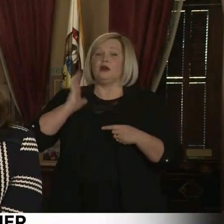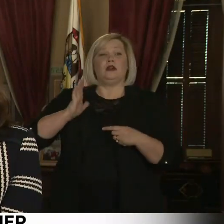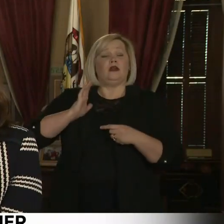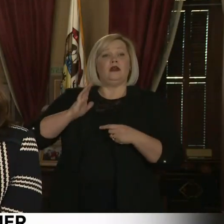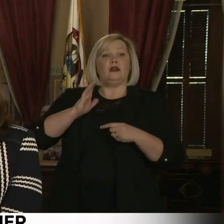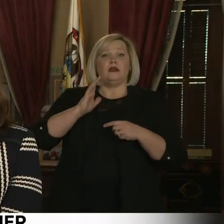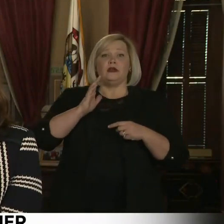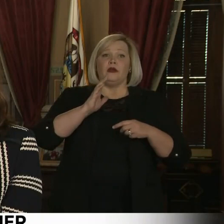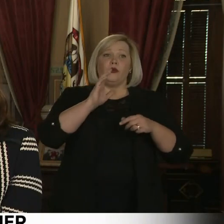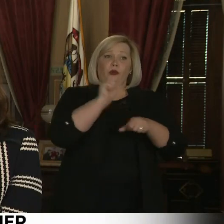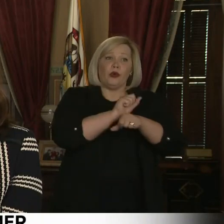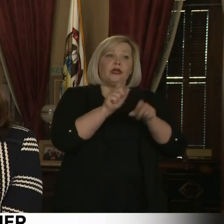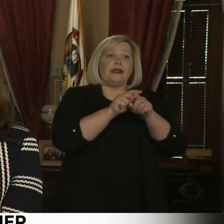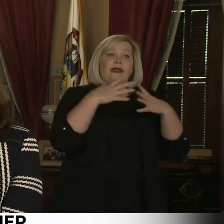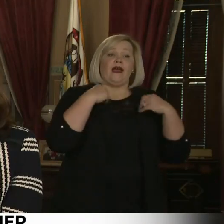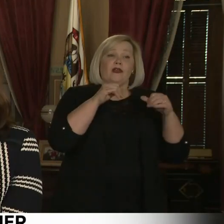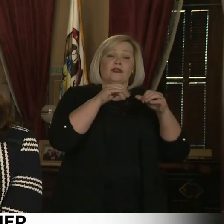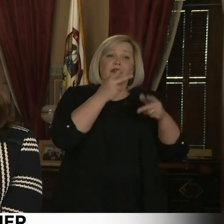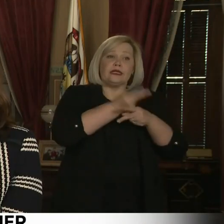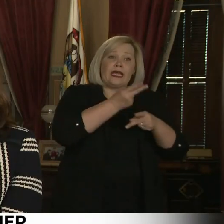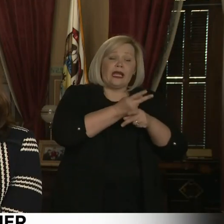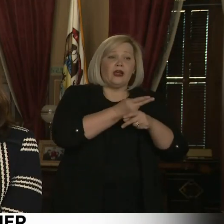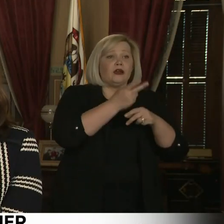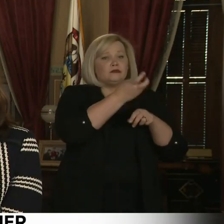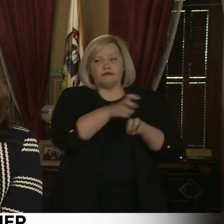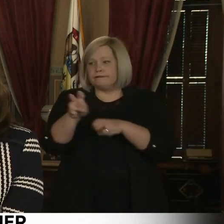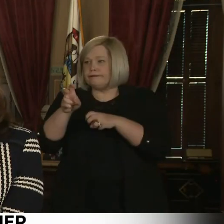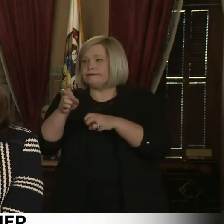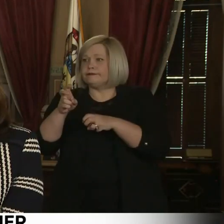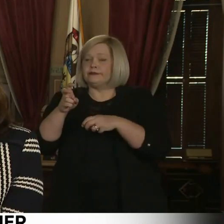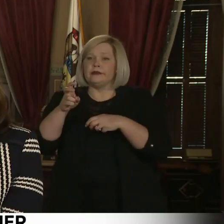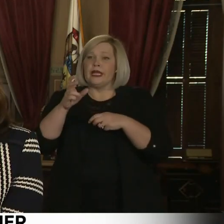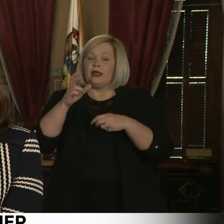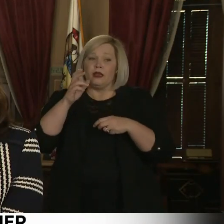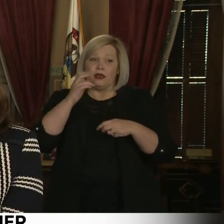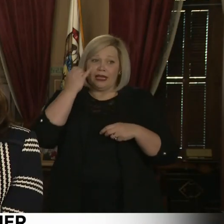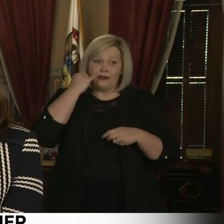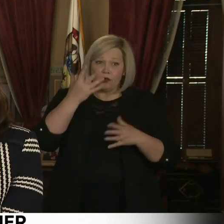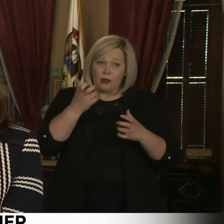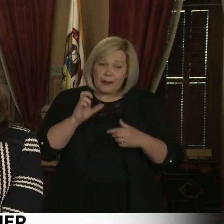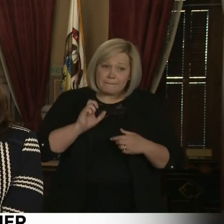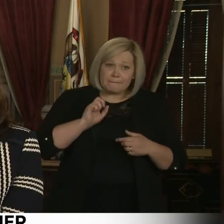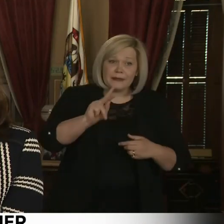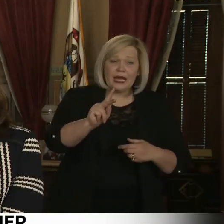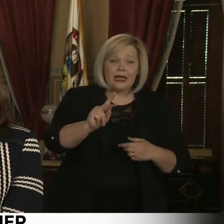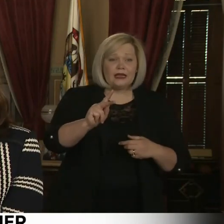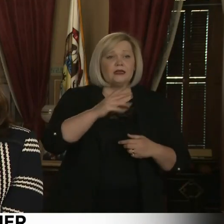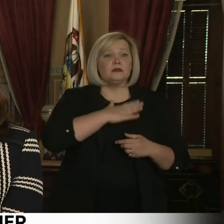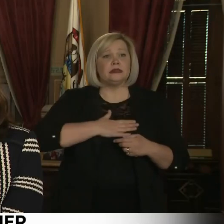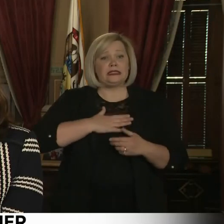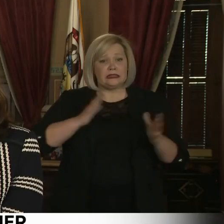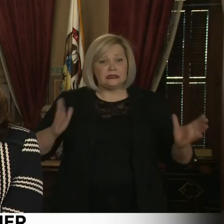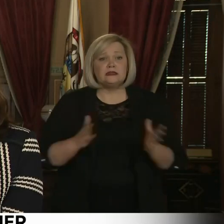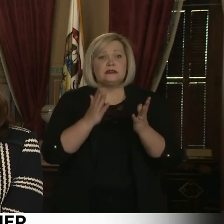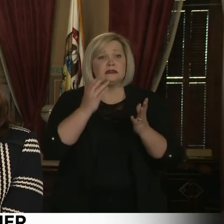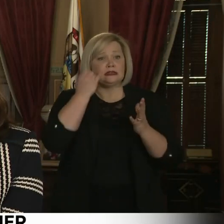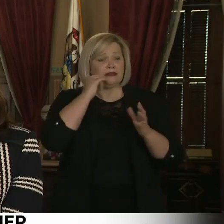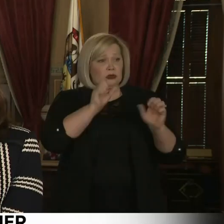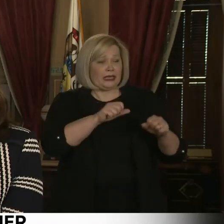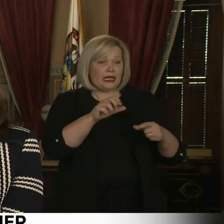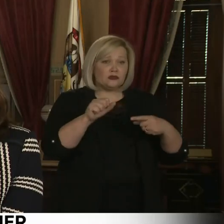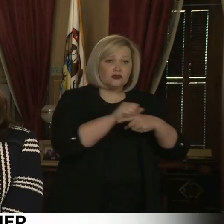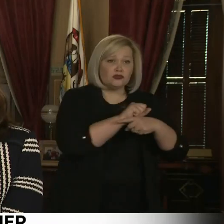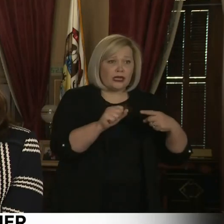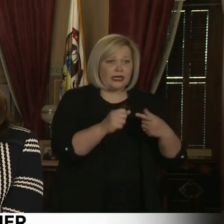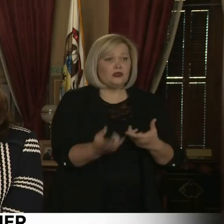helpful. There is a huge need right now. We are encouraging people to consider, if you've got that training, to joining